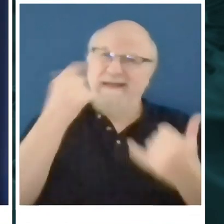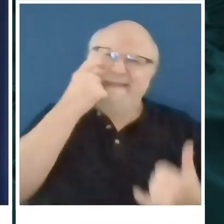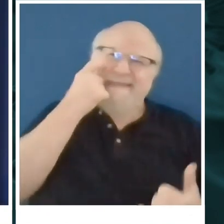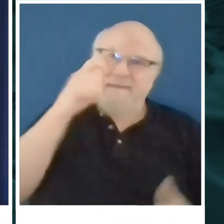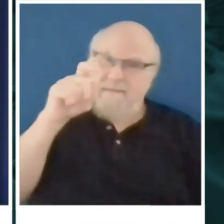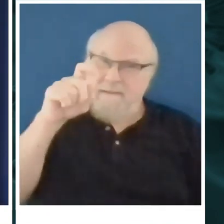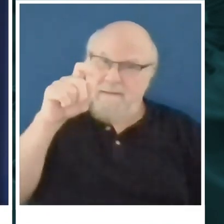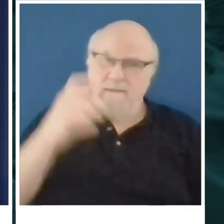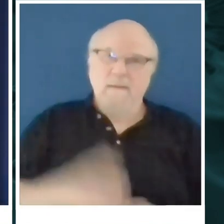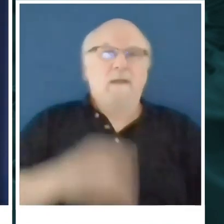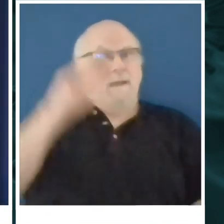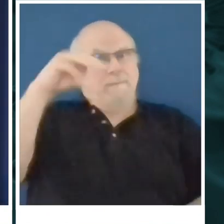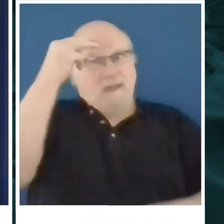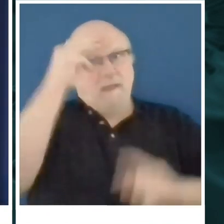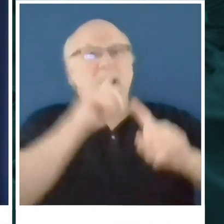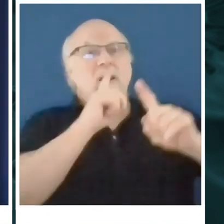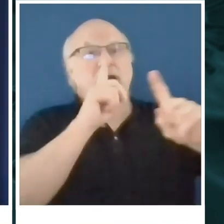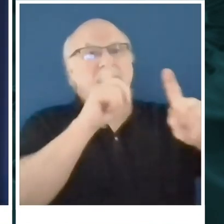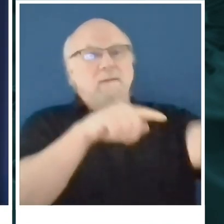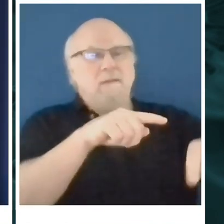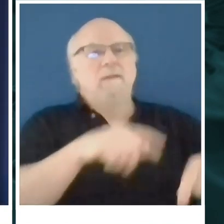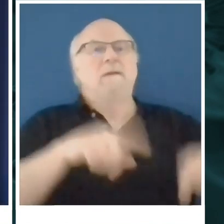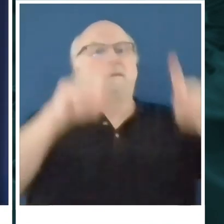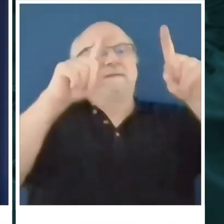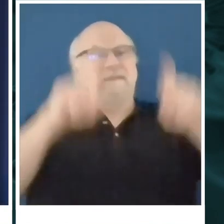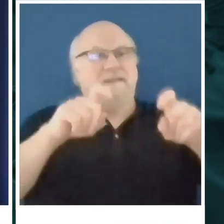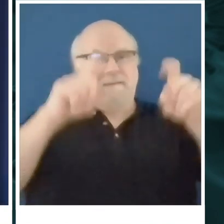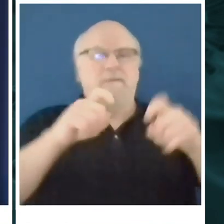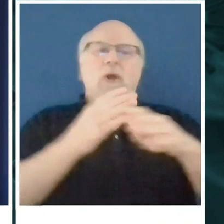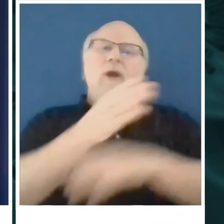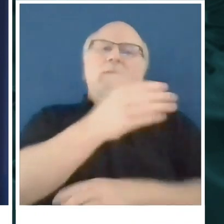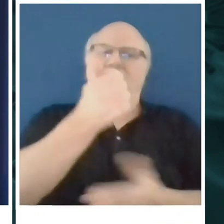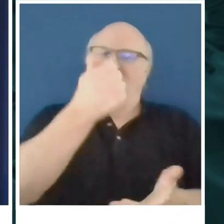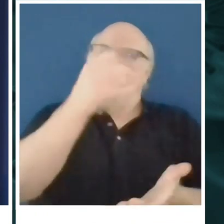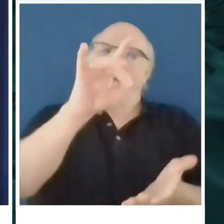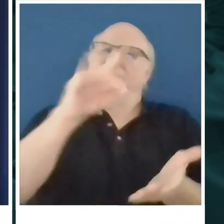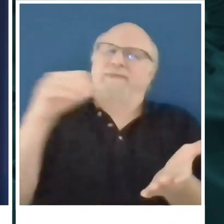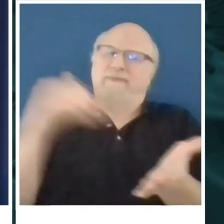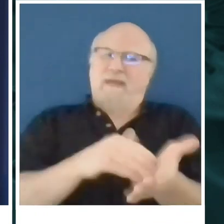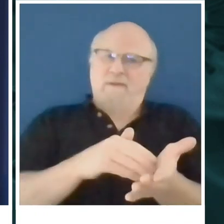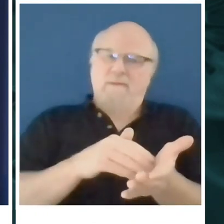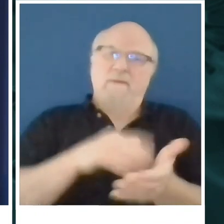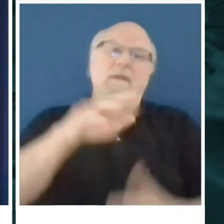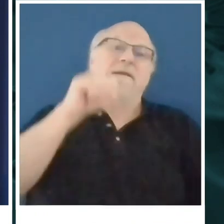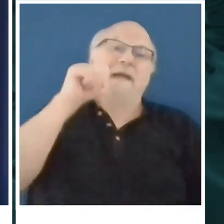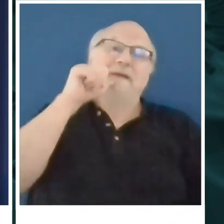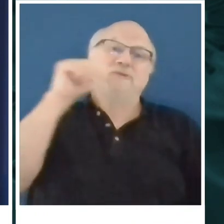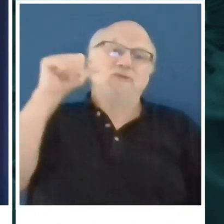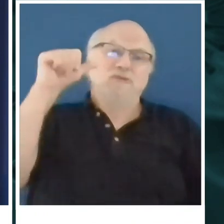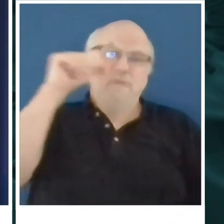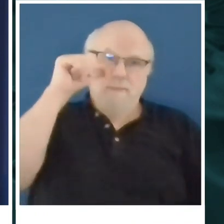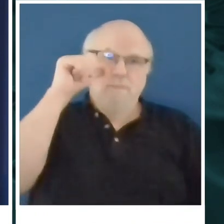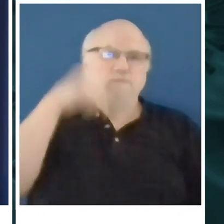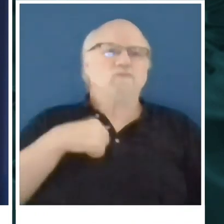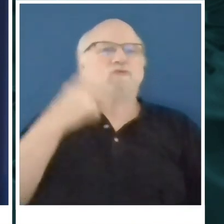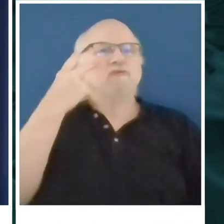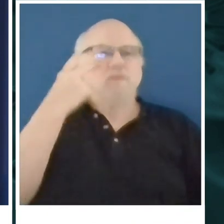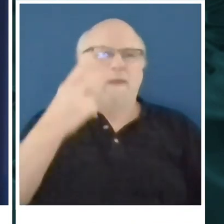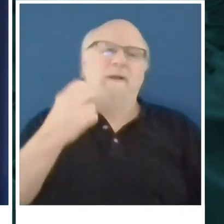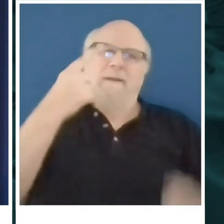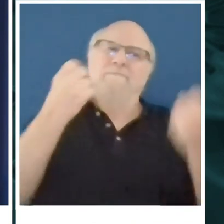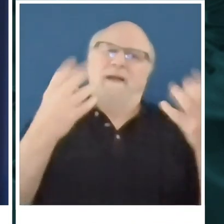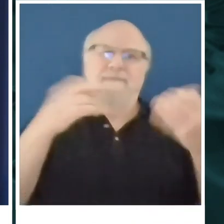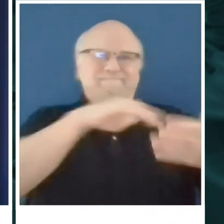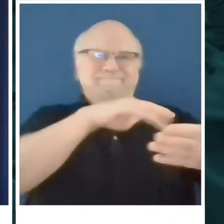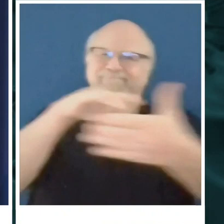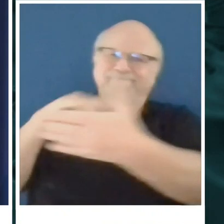So we've tested just over 18,000 people. And yesterday I cited one study. There's many studies, but I cited one Harvard